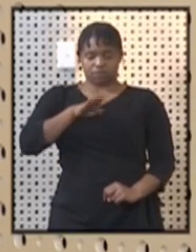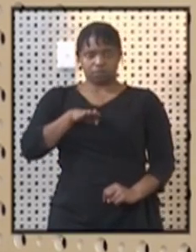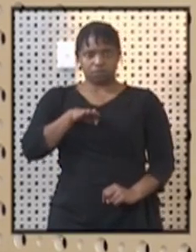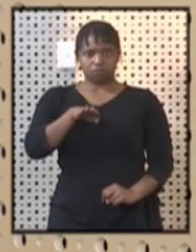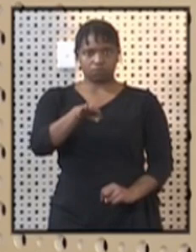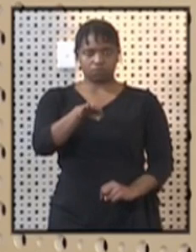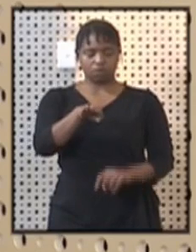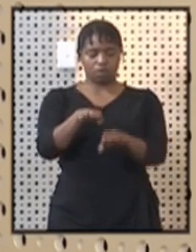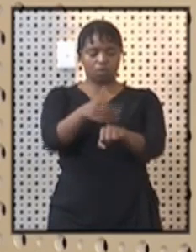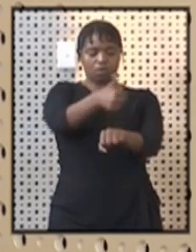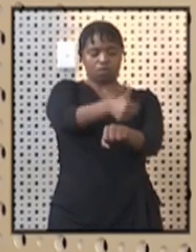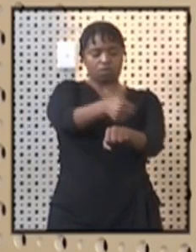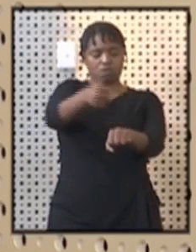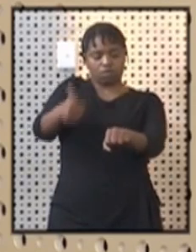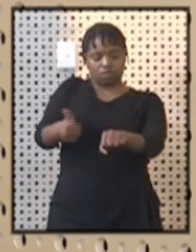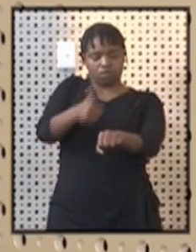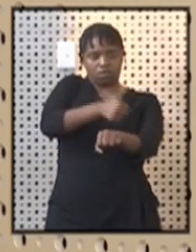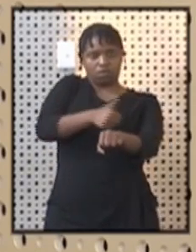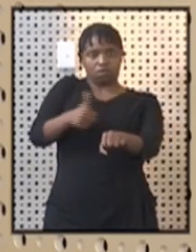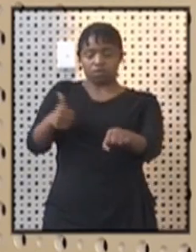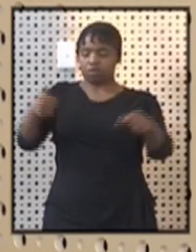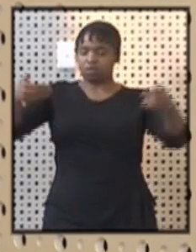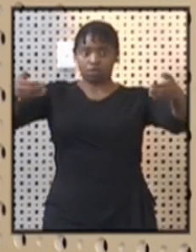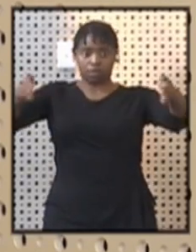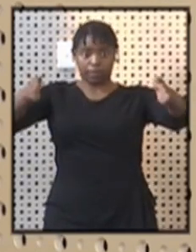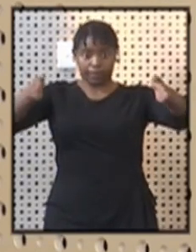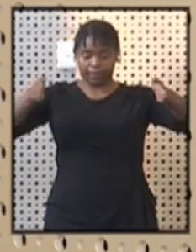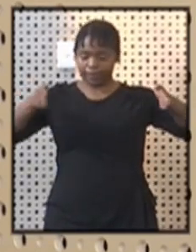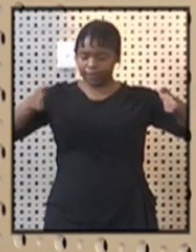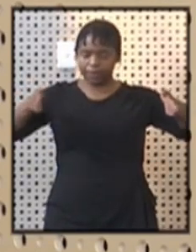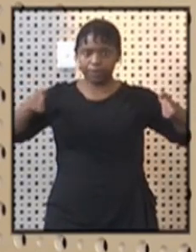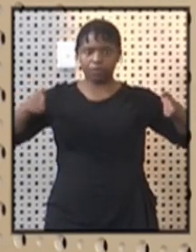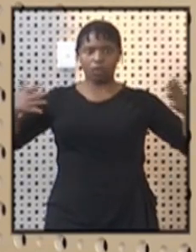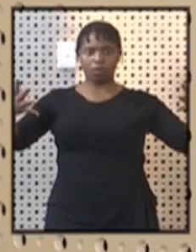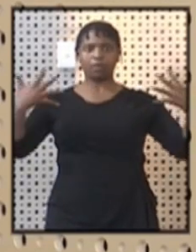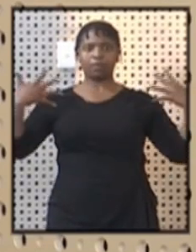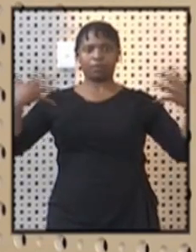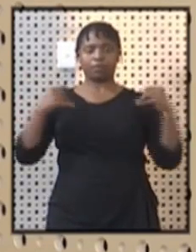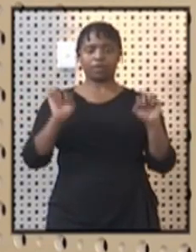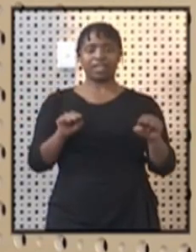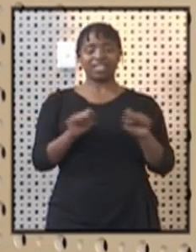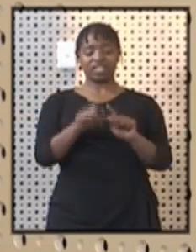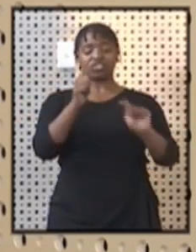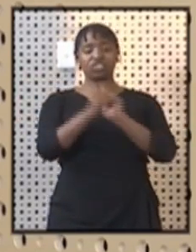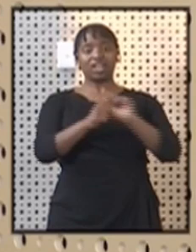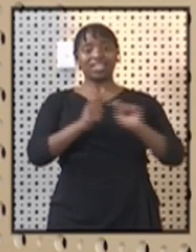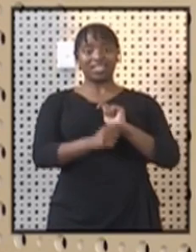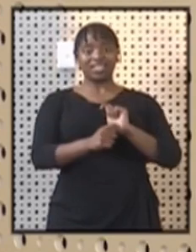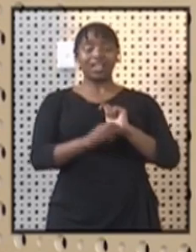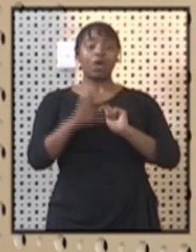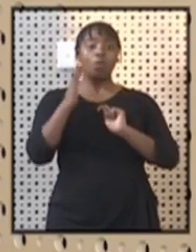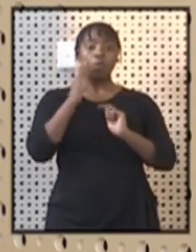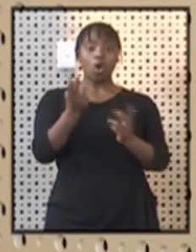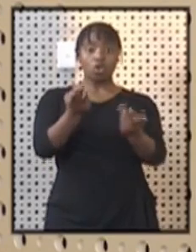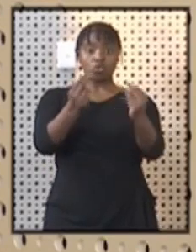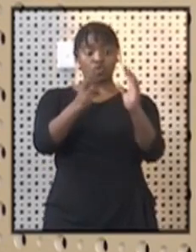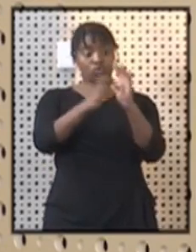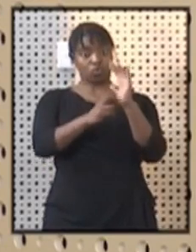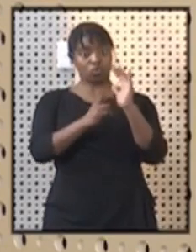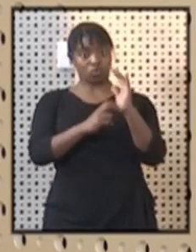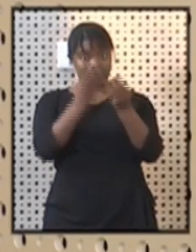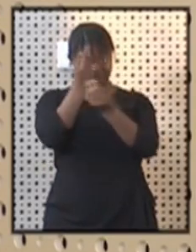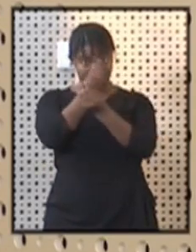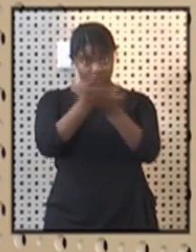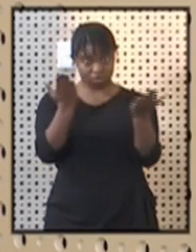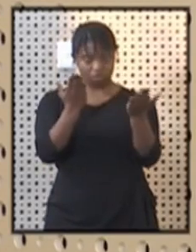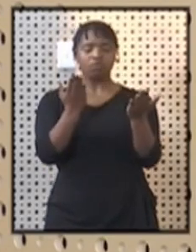ventilation. These changes will come into effect immediately as soon as soon new regulations have been published.